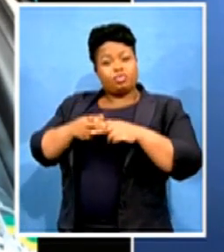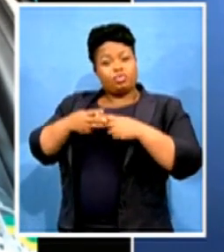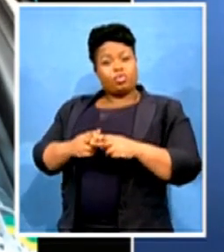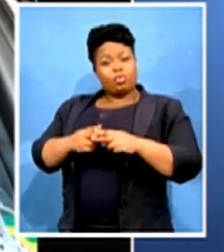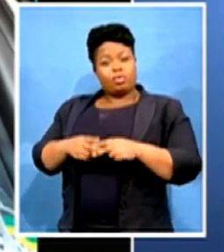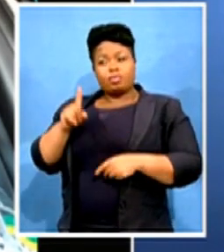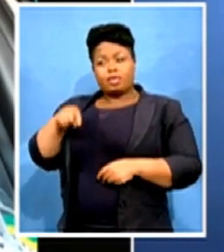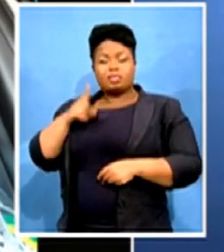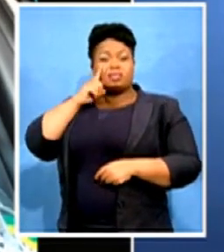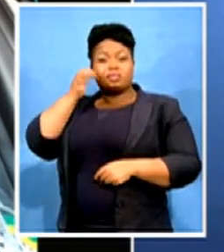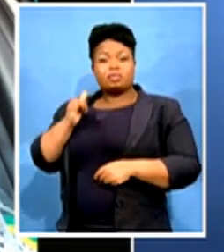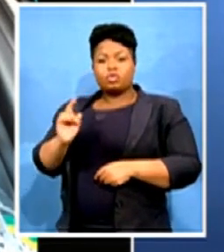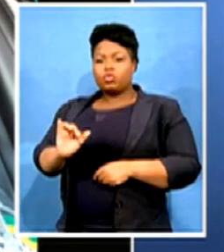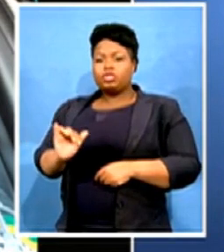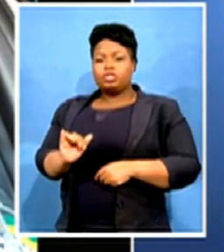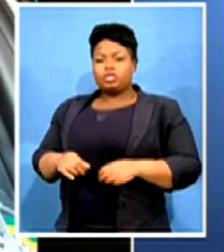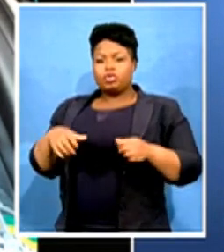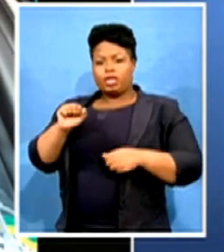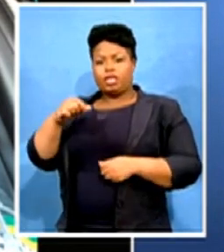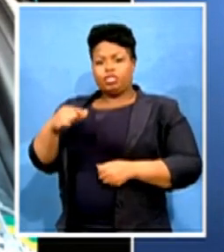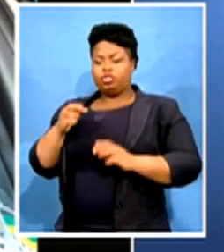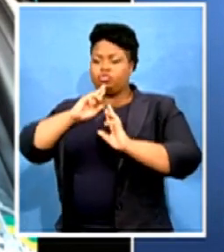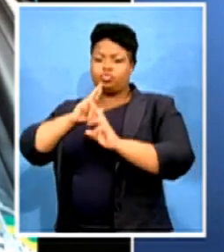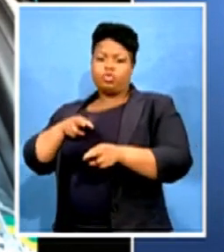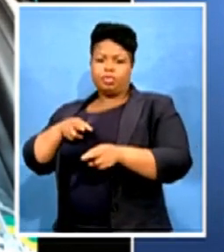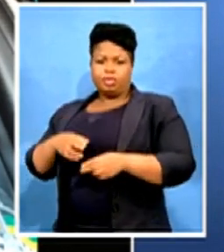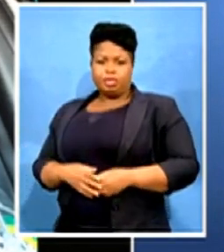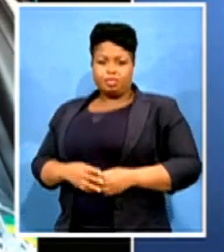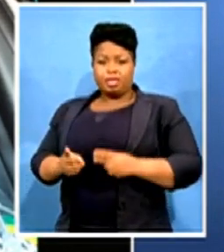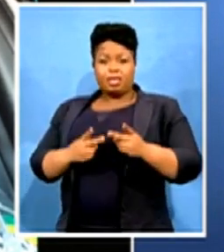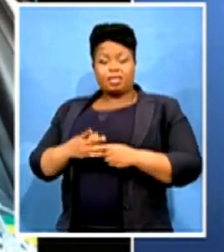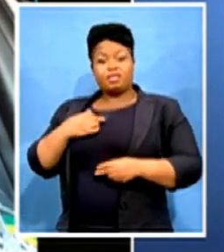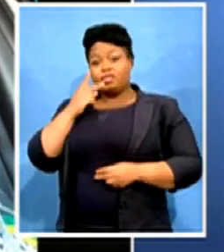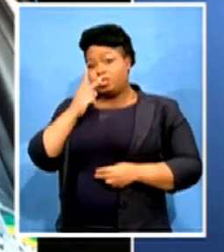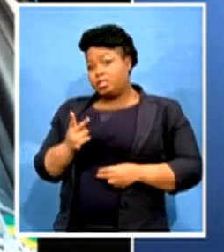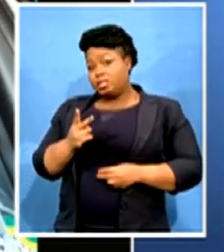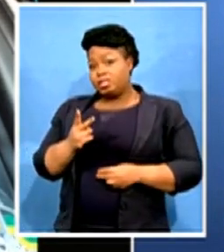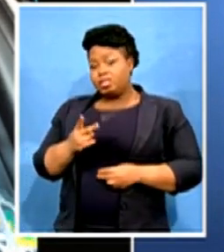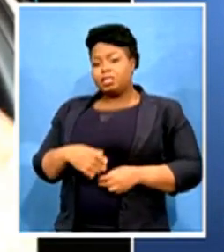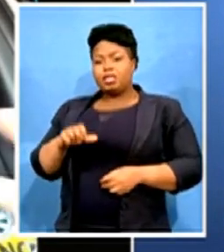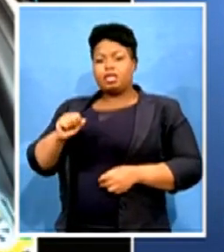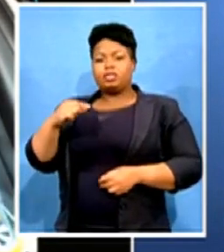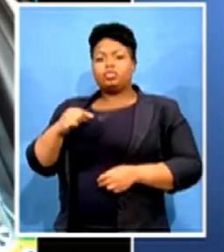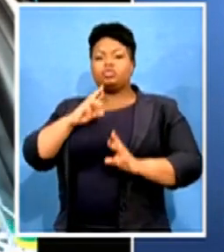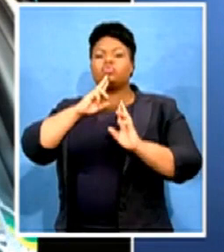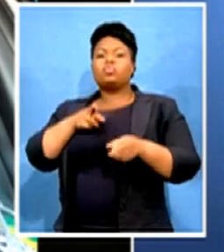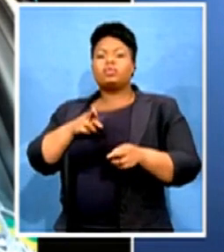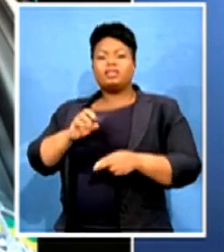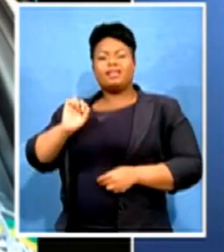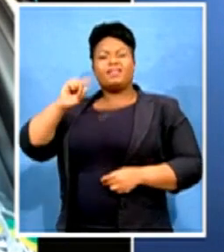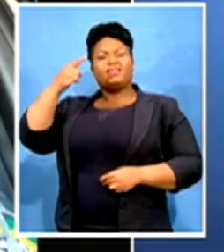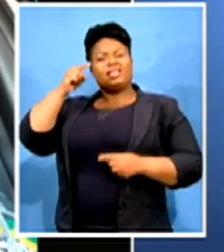General's report. And when you look at the Auditor General's report, the first bullet as you read the overall